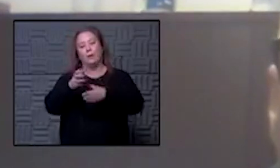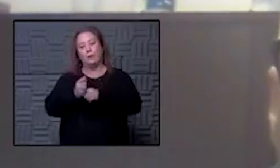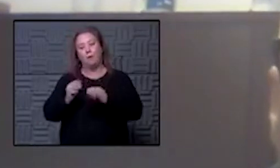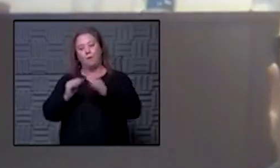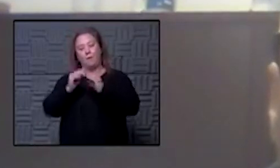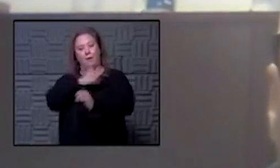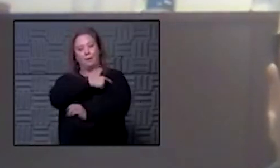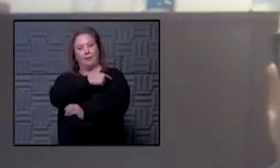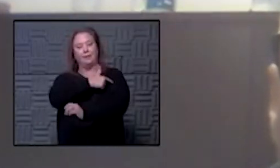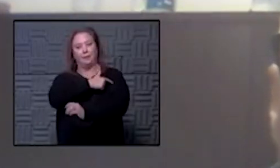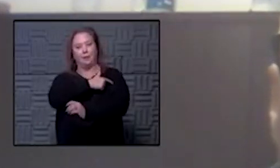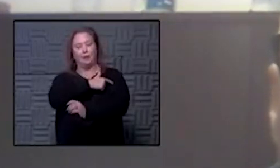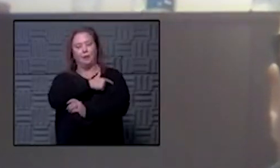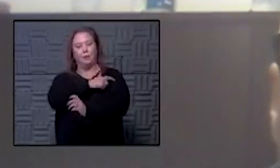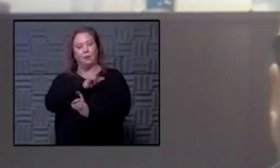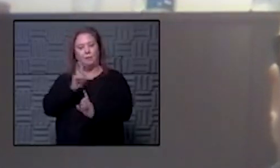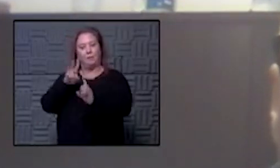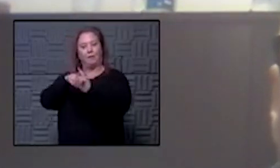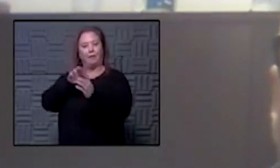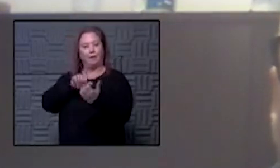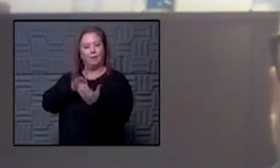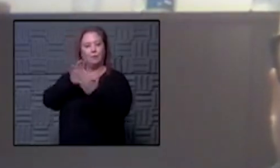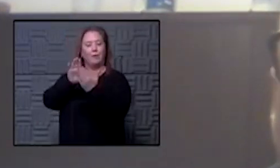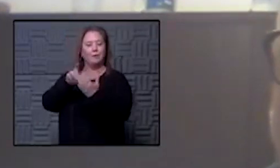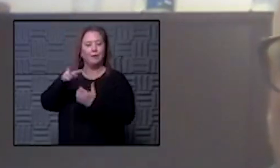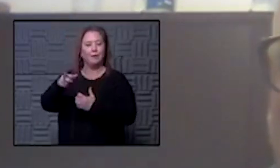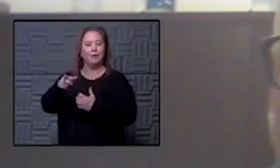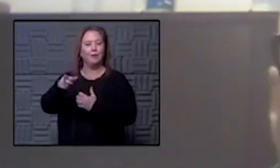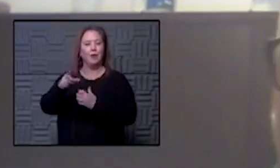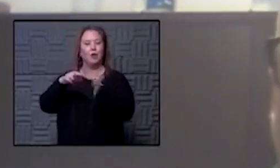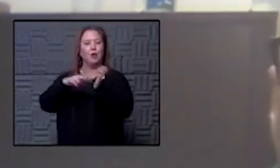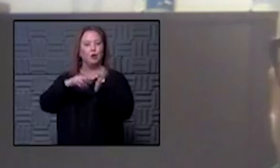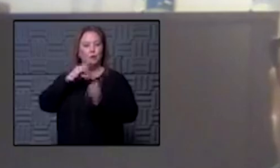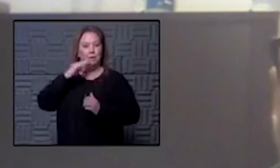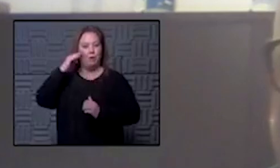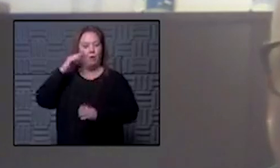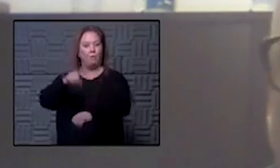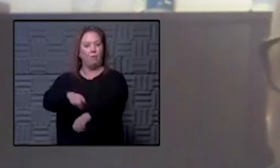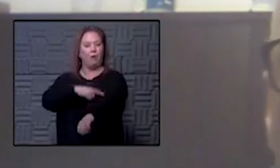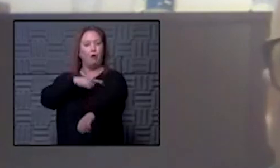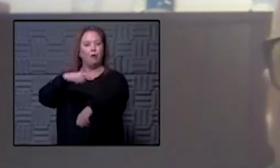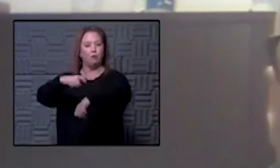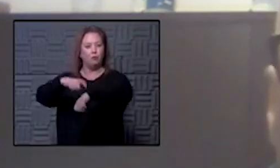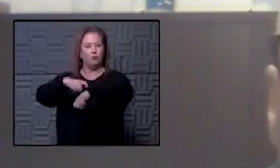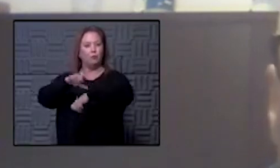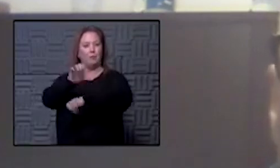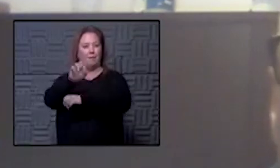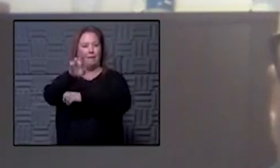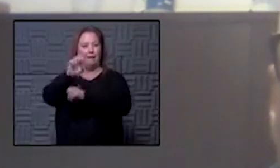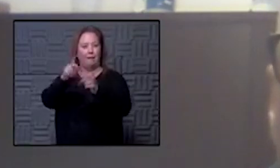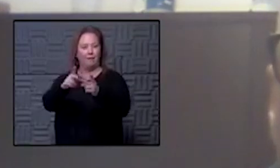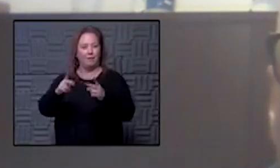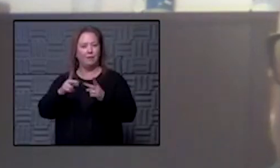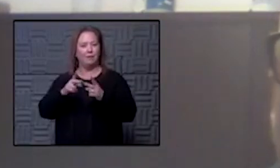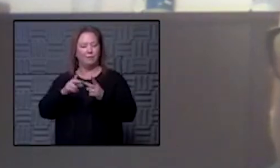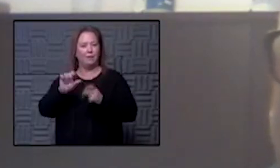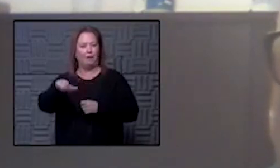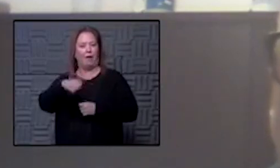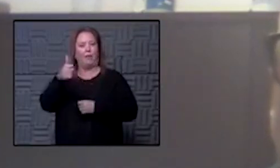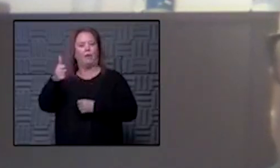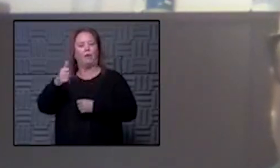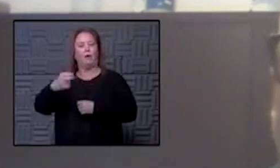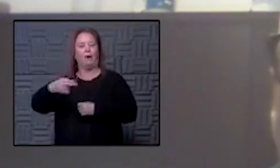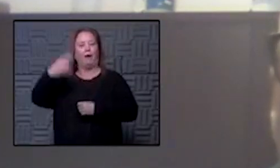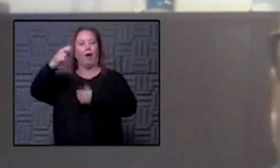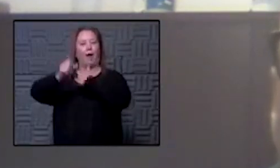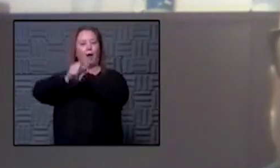vaccine into addressing um nursing home long-term long-term care facilities multiple other high